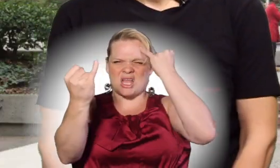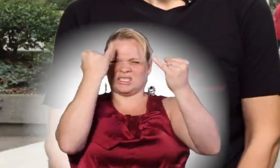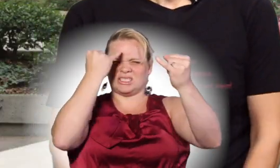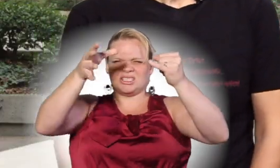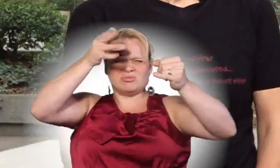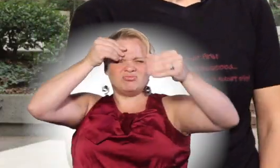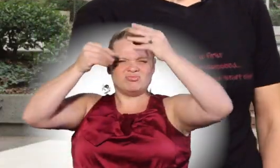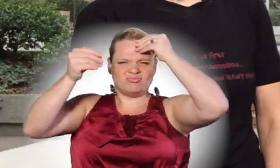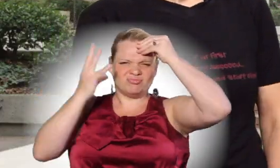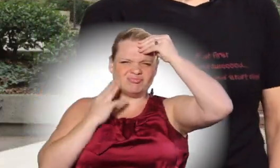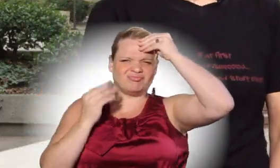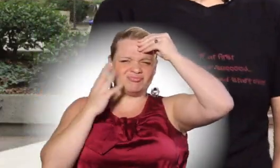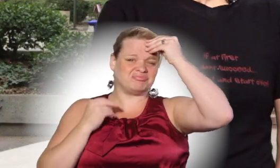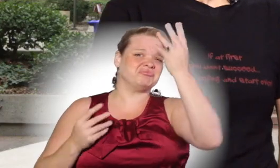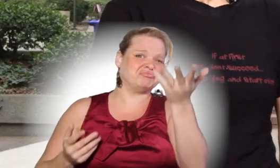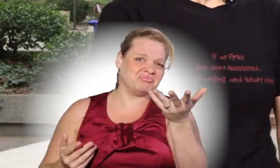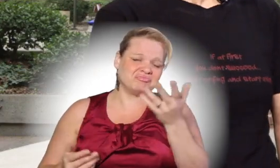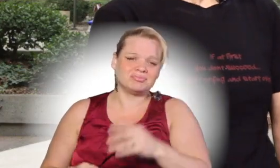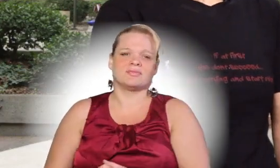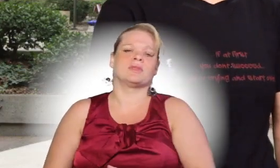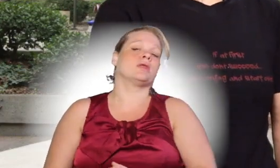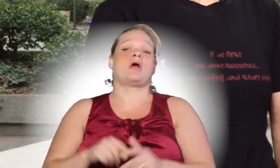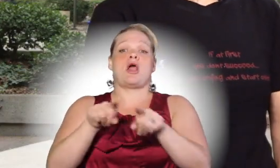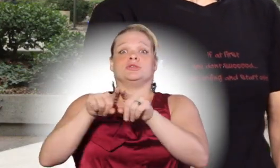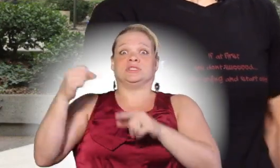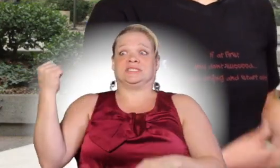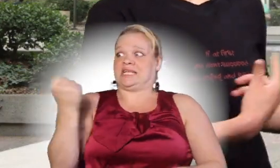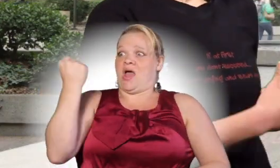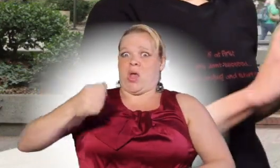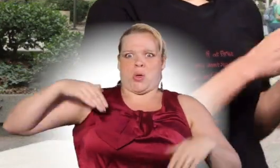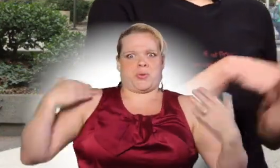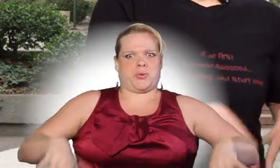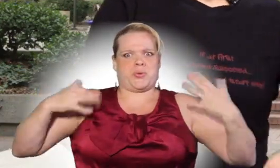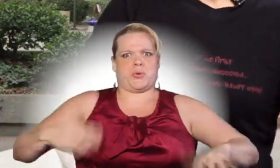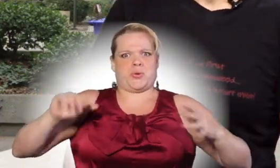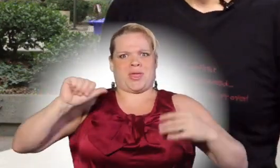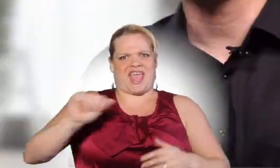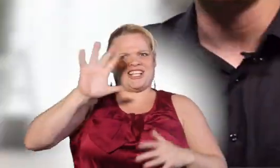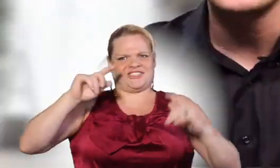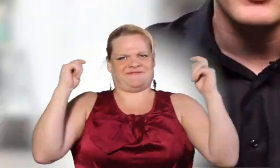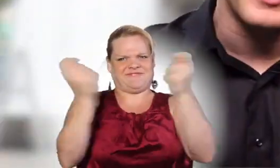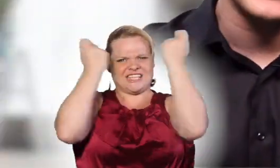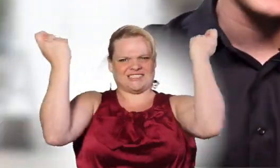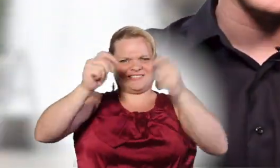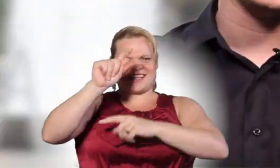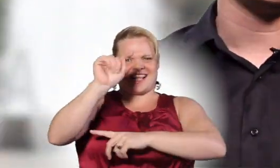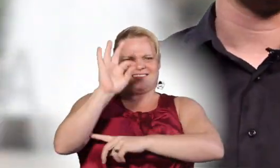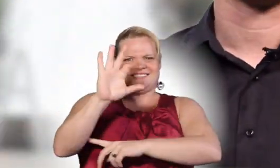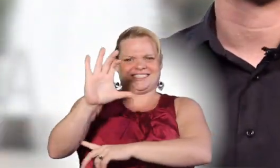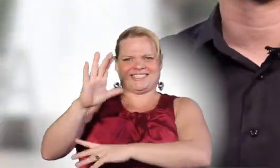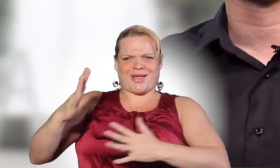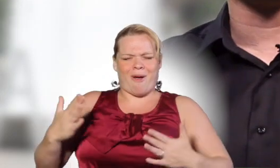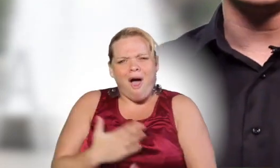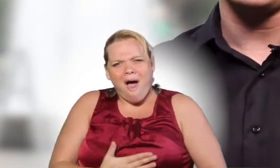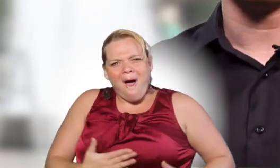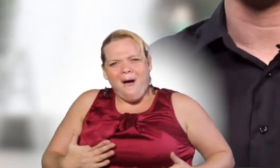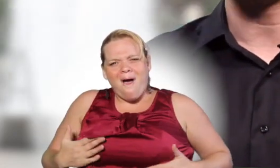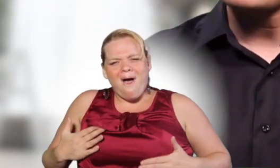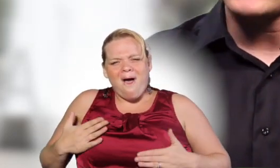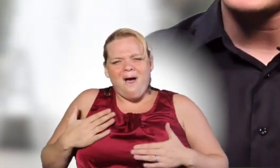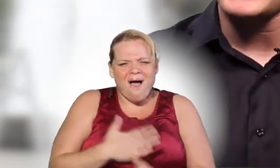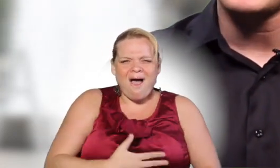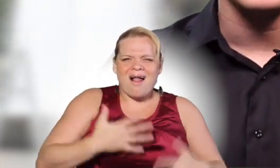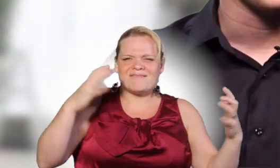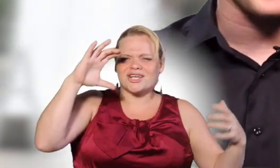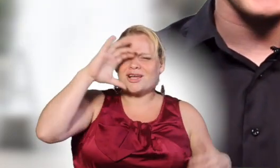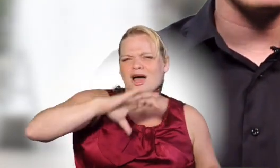Alright, sounds great, Suzette. And happening on Saturday, as you and I both know, it's going to be Asian Fest at the FCC with a full day of